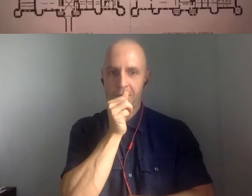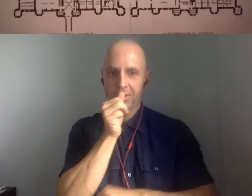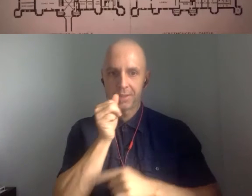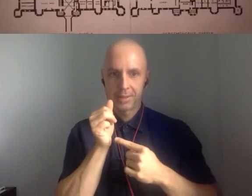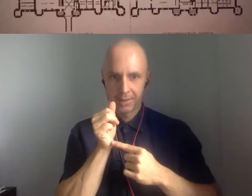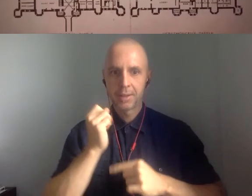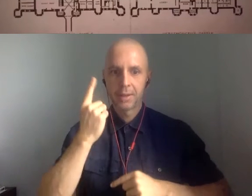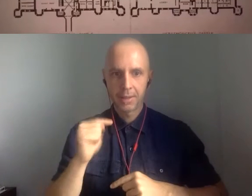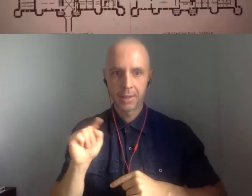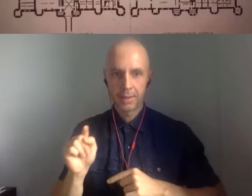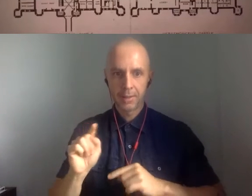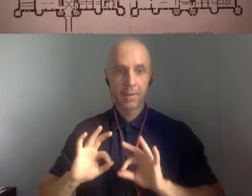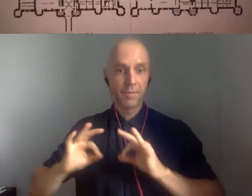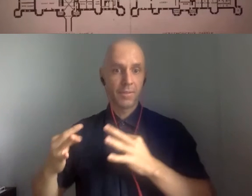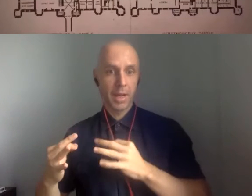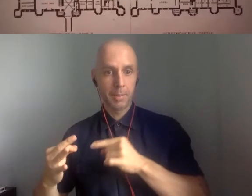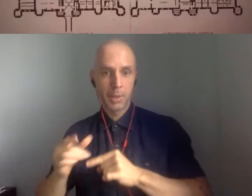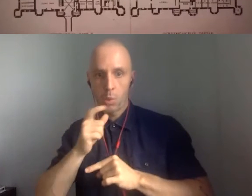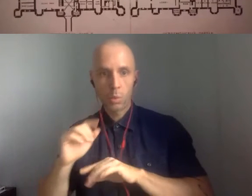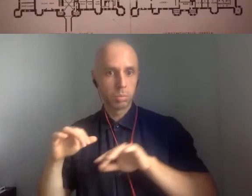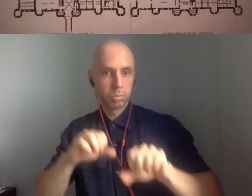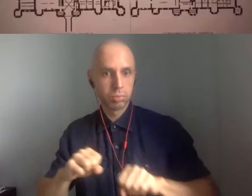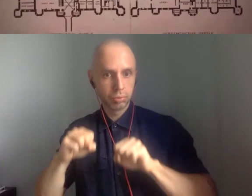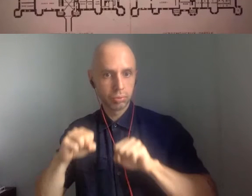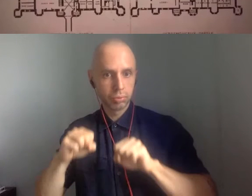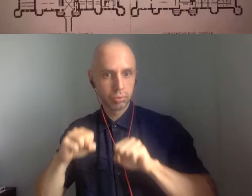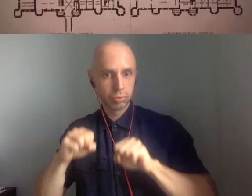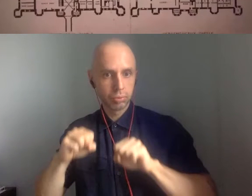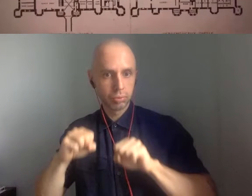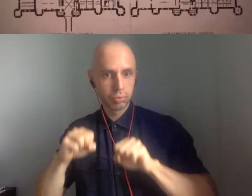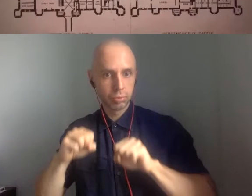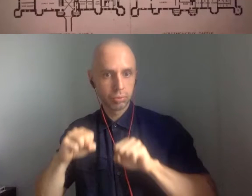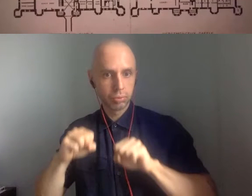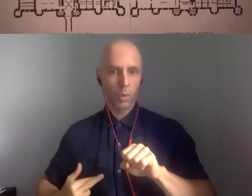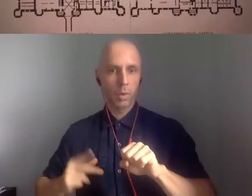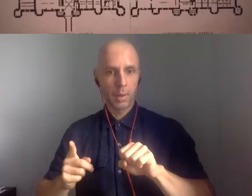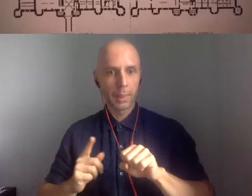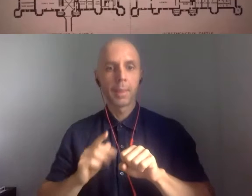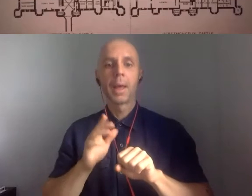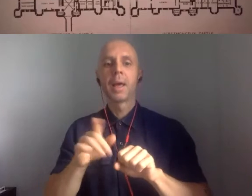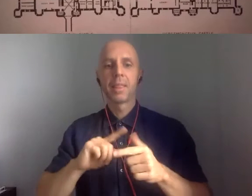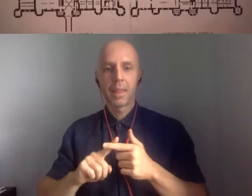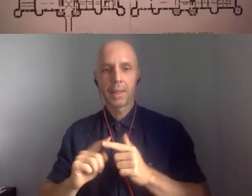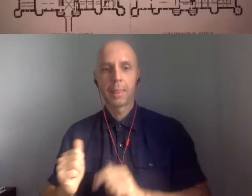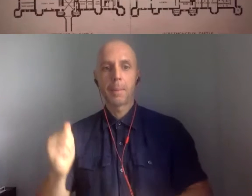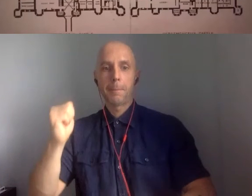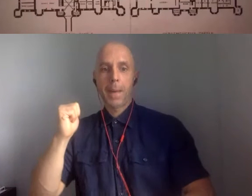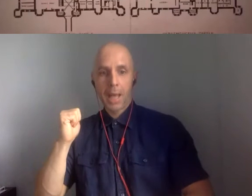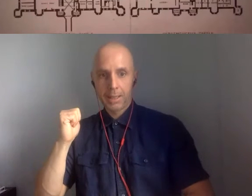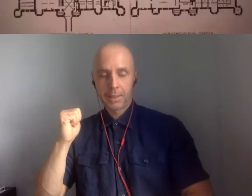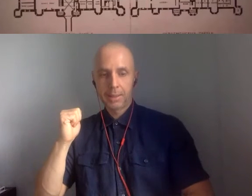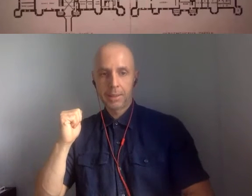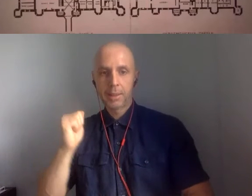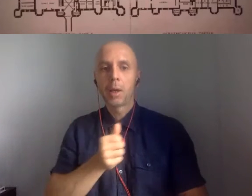castle into private chambers. So this map gives us a record of that time where we can see